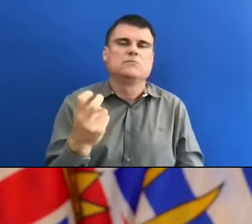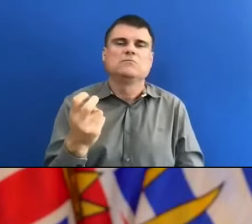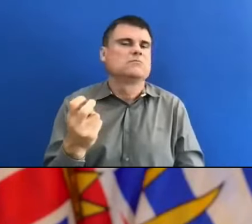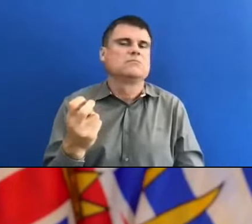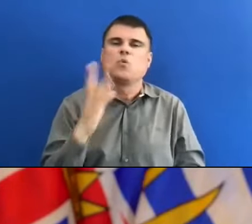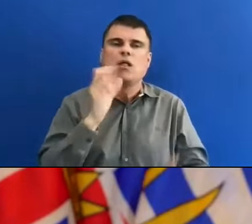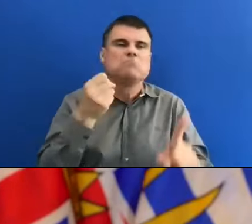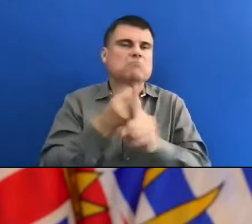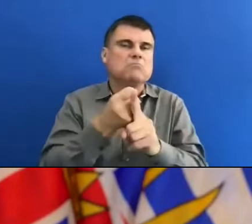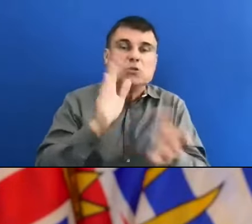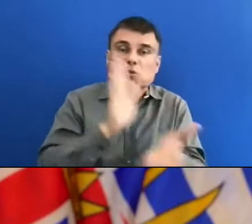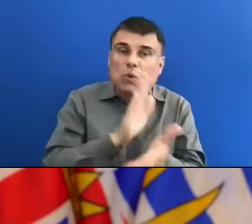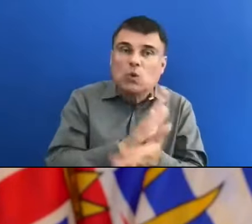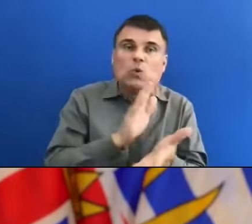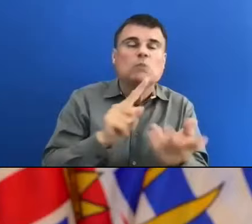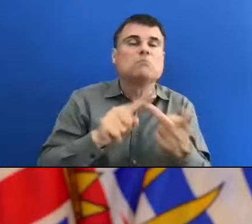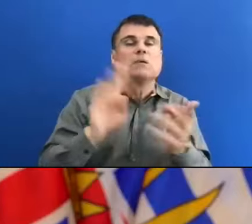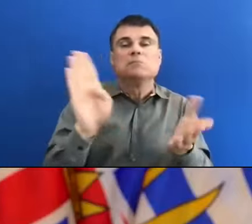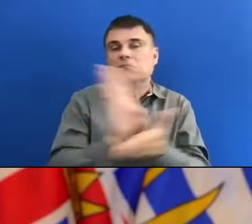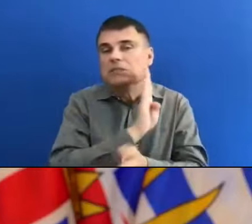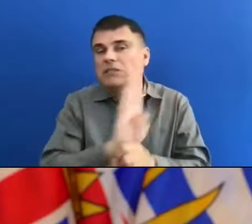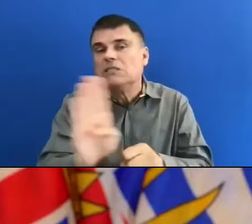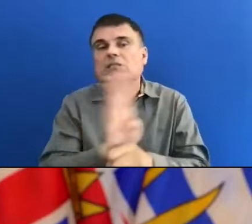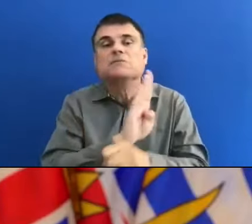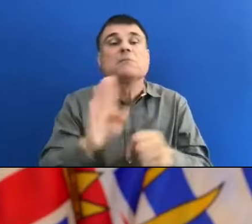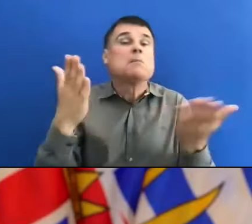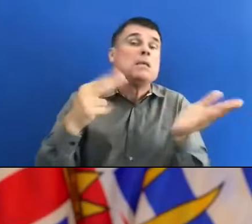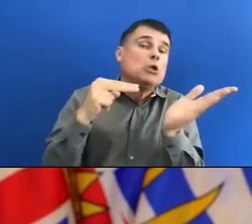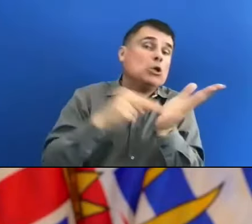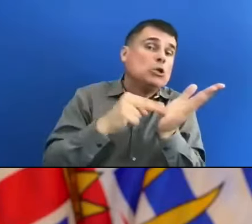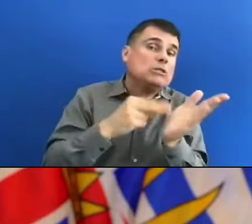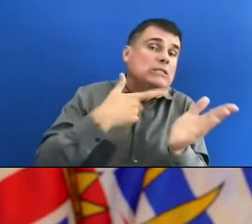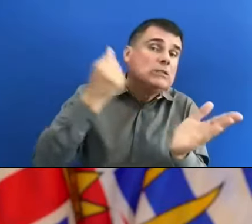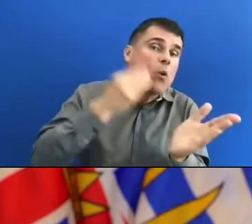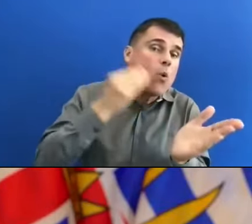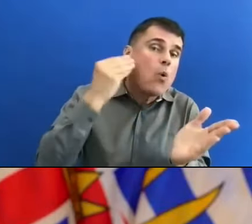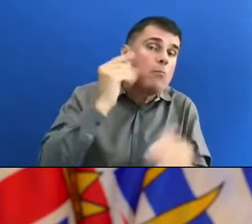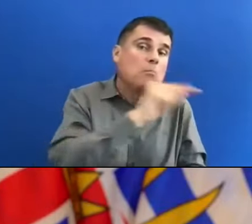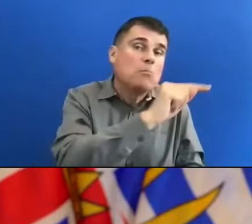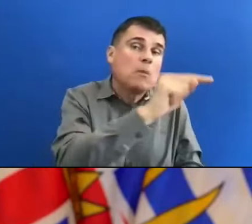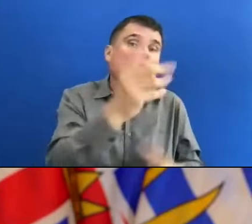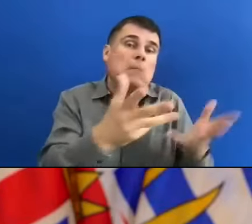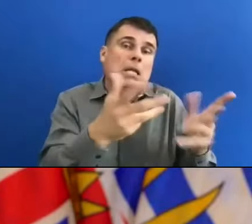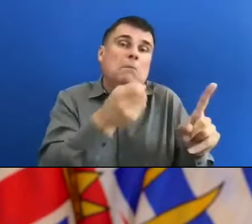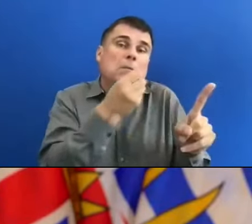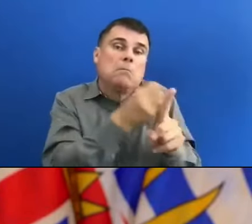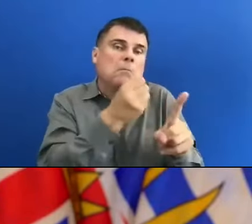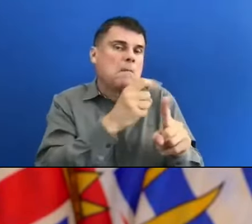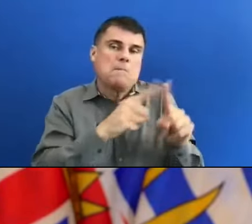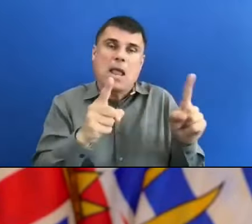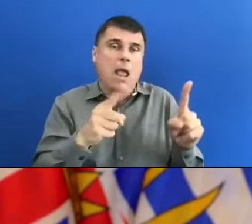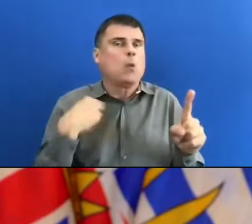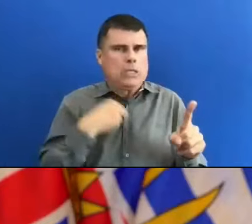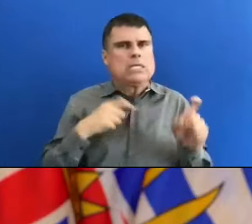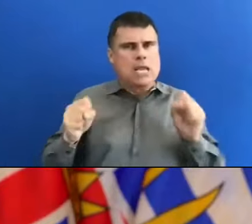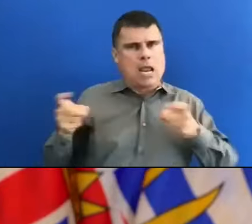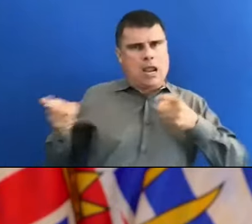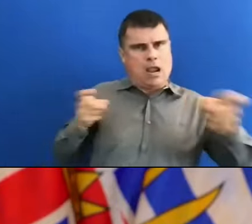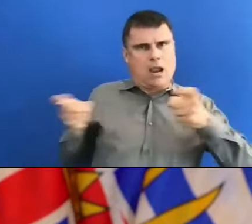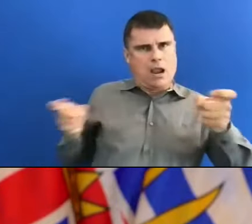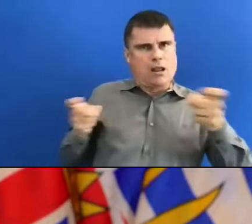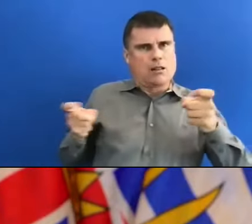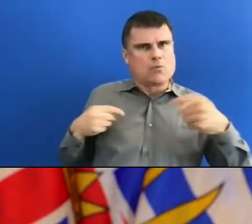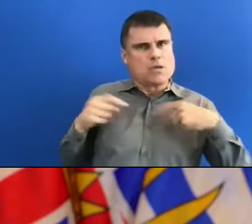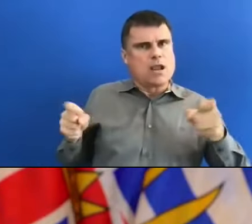home or a certain community and we need to be able to manage that and that may mean going back to certain things